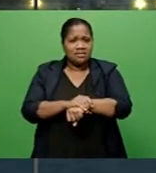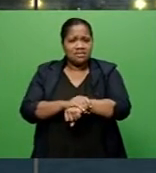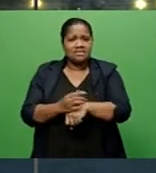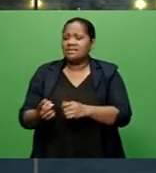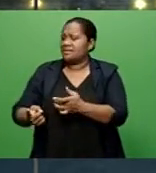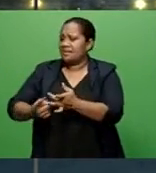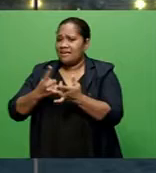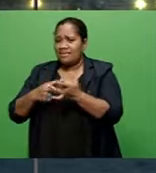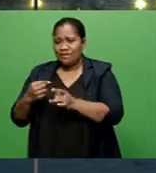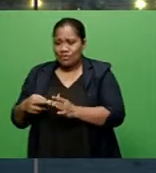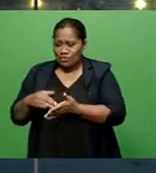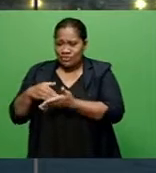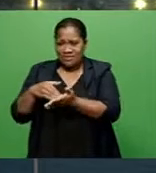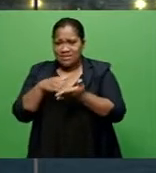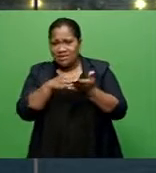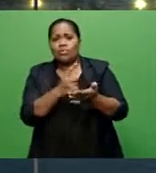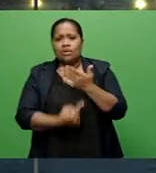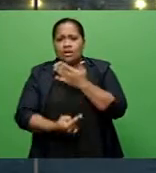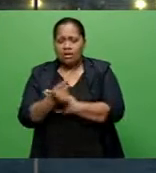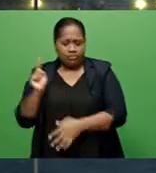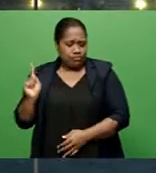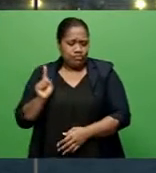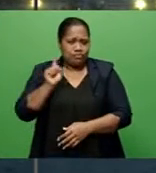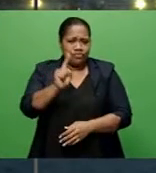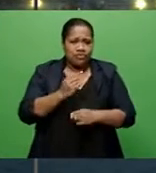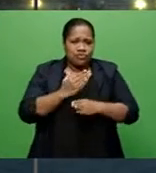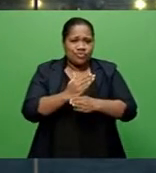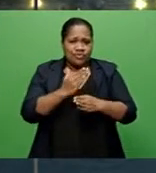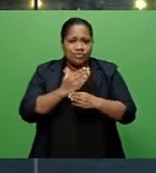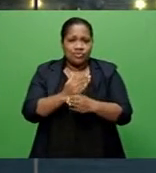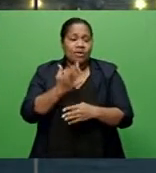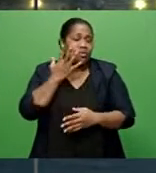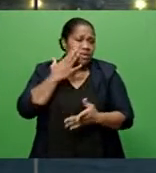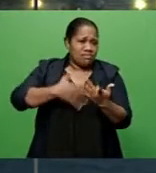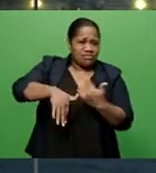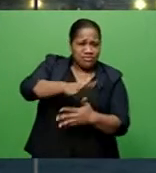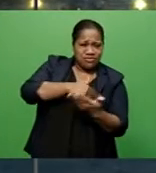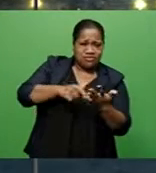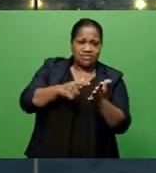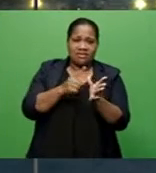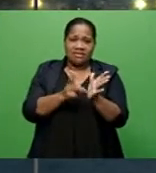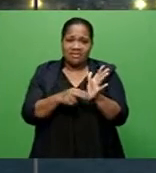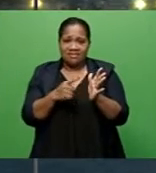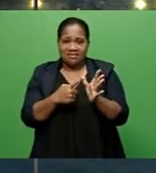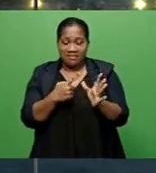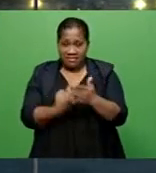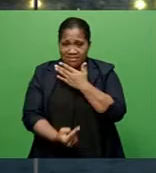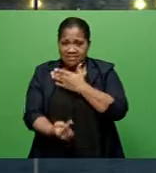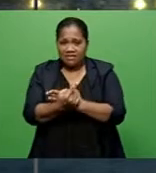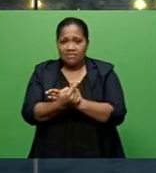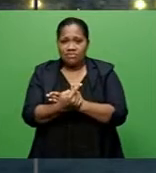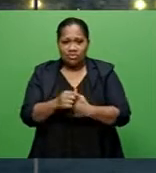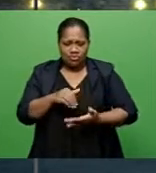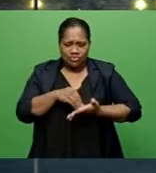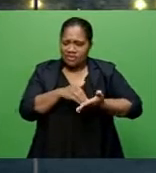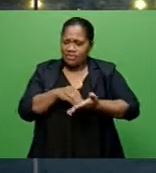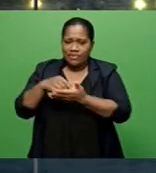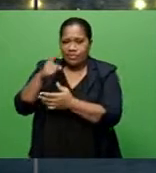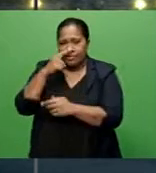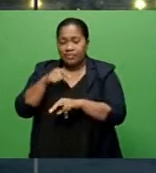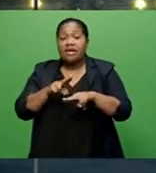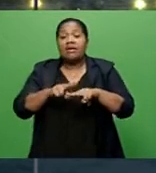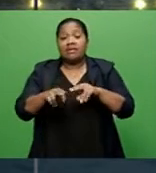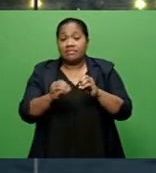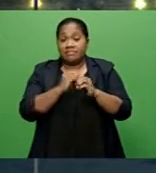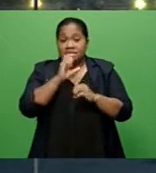call of duty during TCANA as they worked tirelessly to keep Fijians out of harm's way. FBC News today managed to catch up with